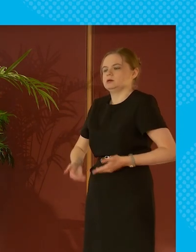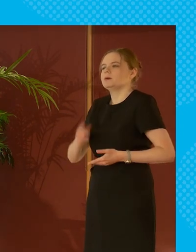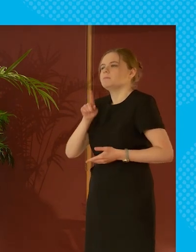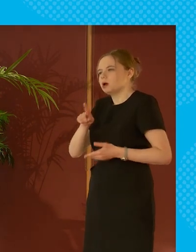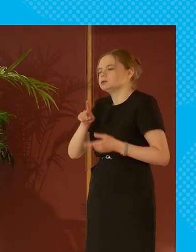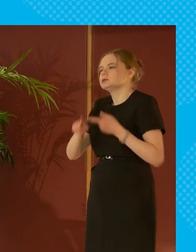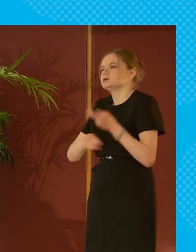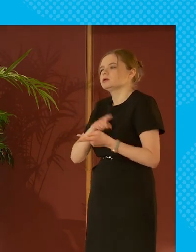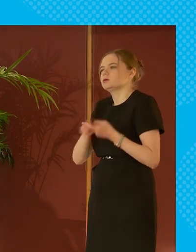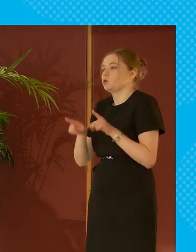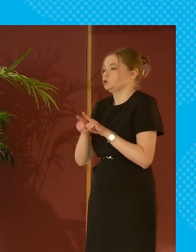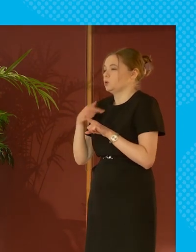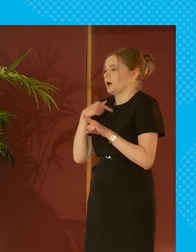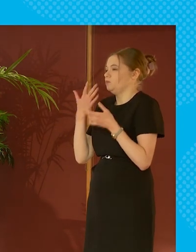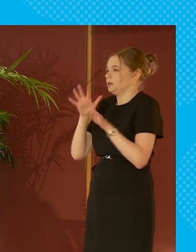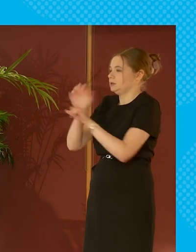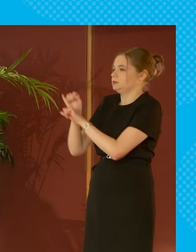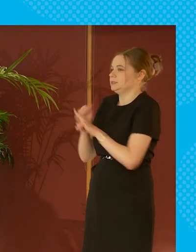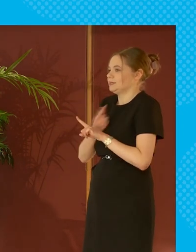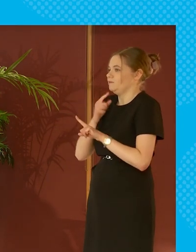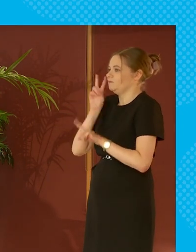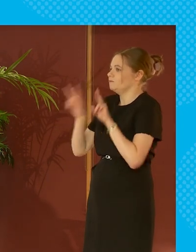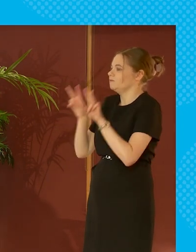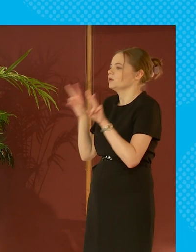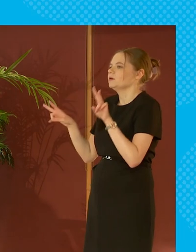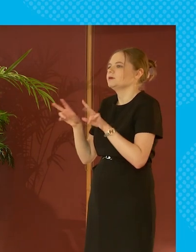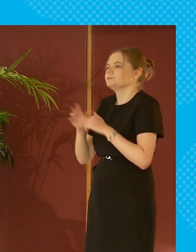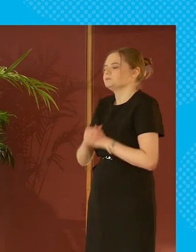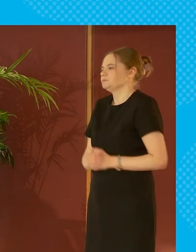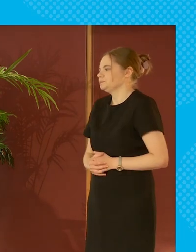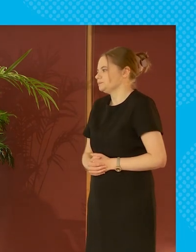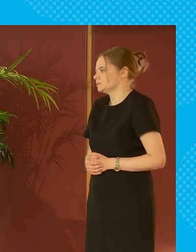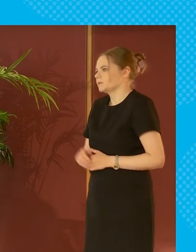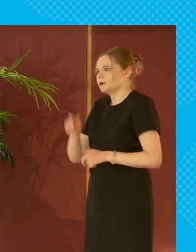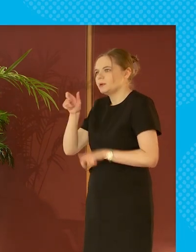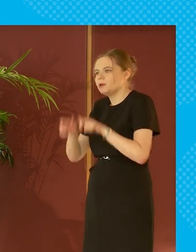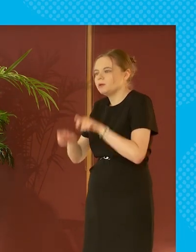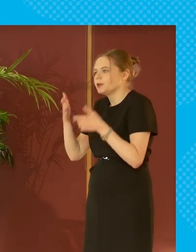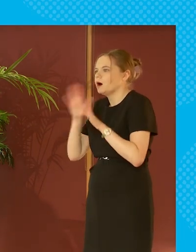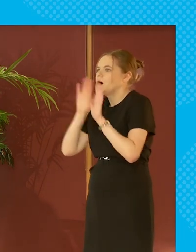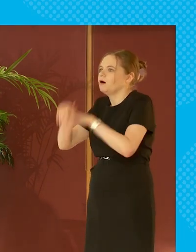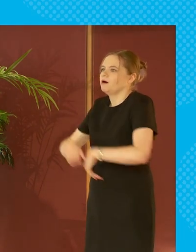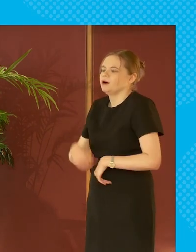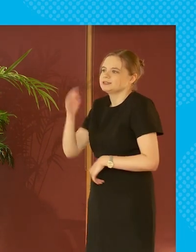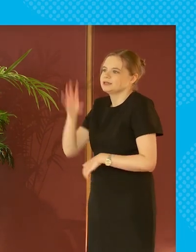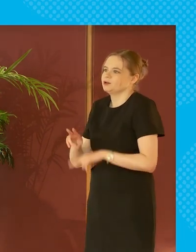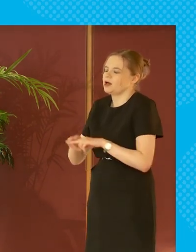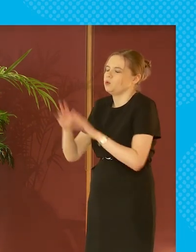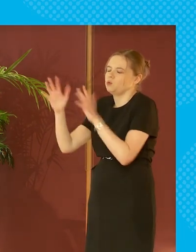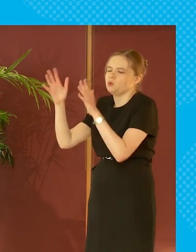on the other hand and i've seen this personally as well it's almost like an overcompensation by others oh my god isn't he brilliant